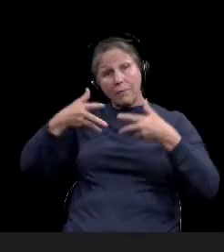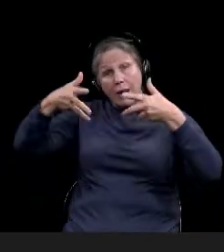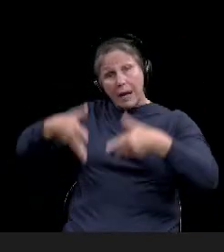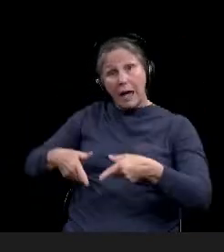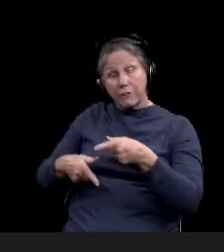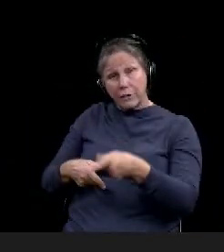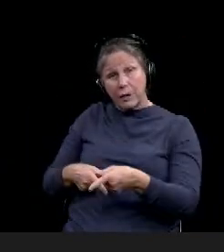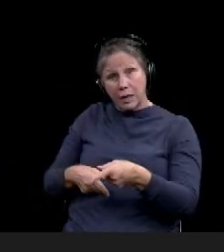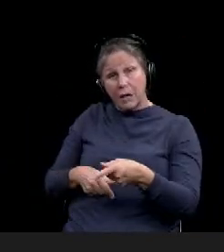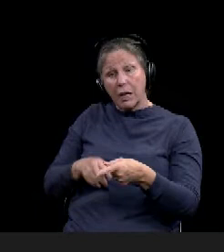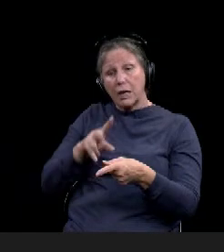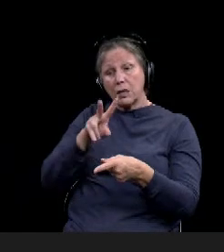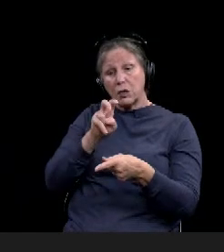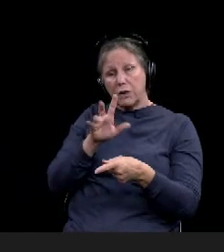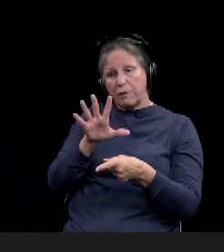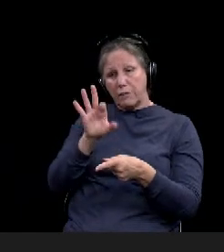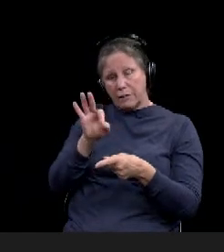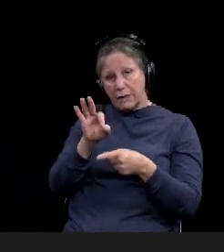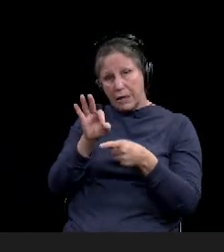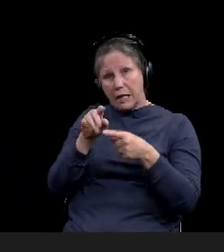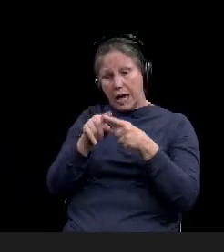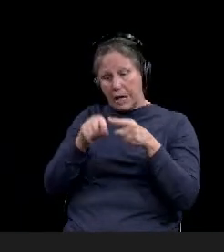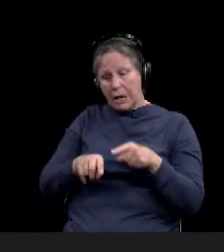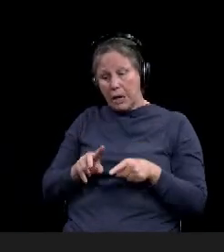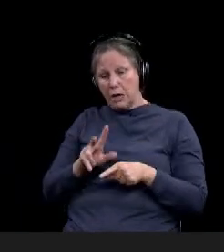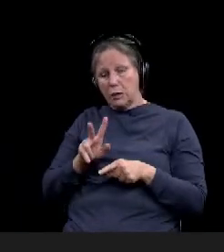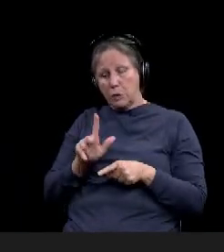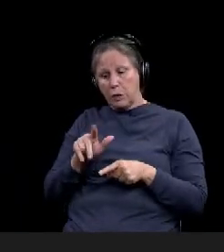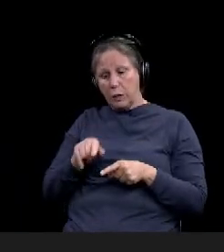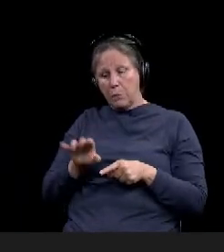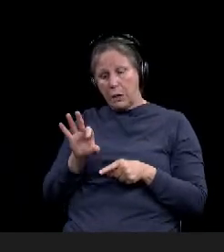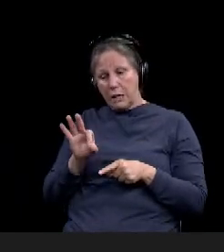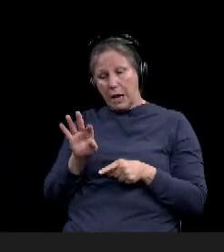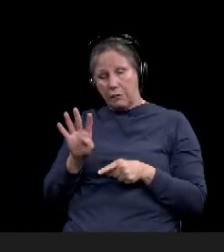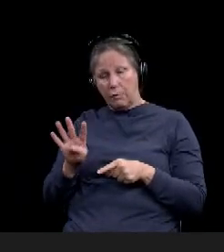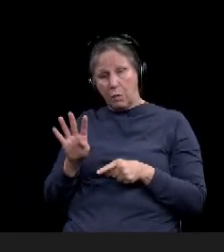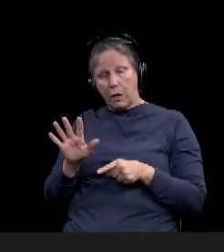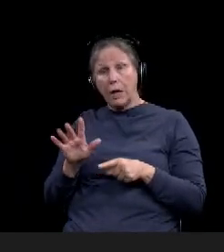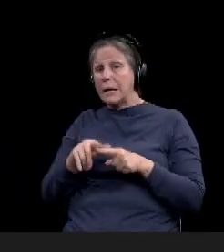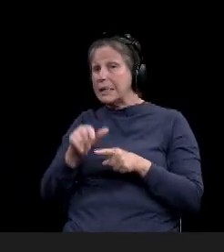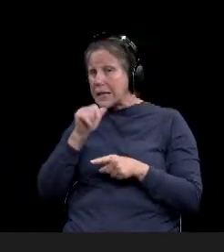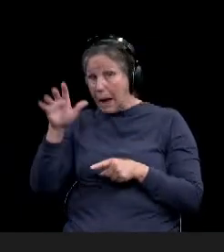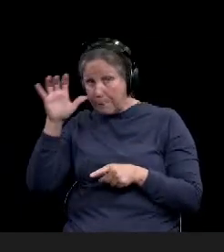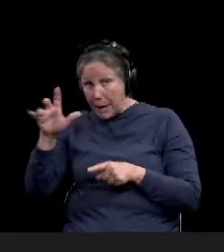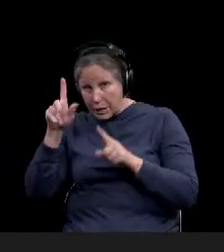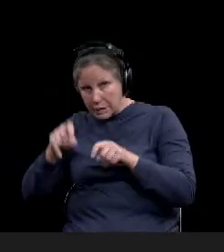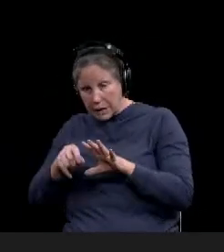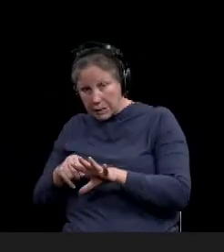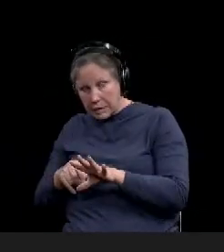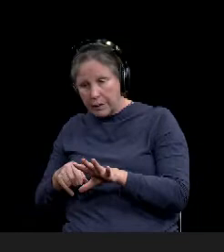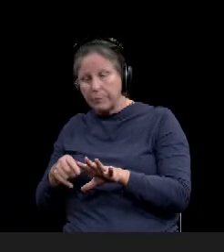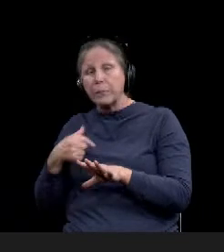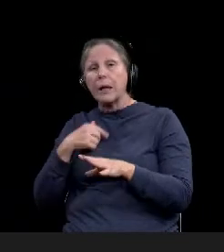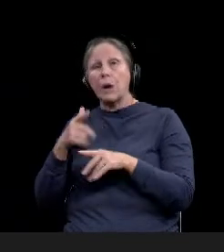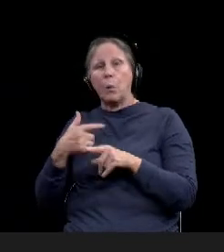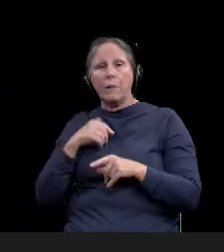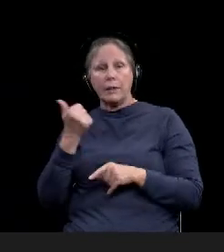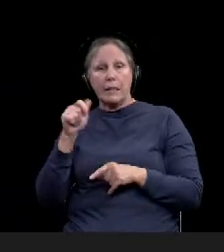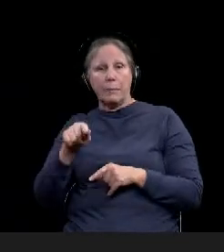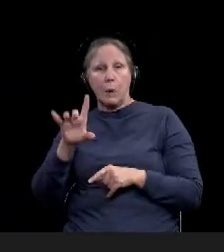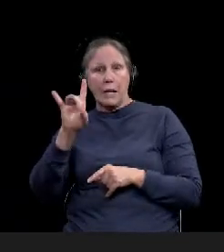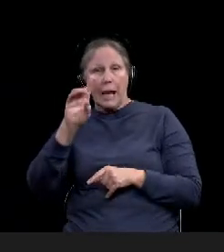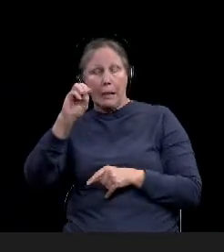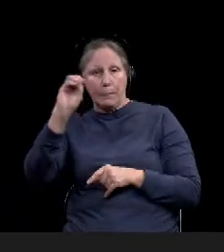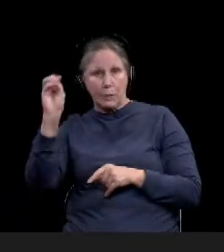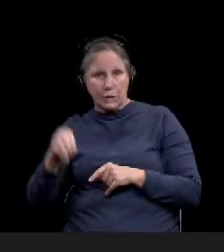tests, which is 259 divided by 2394, which is the total tests that were not Baylor, we have in our county a 10.8%